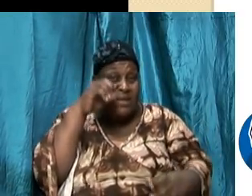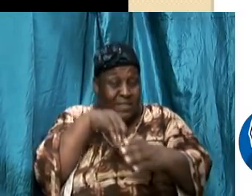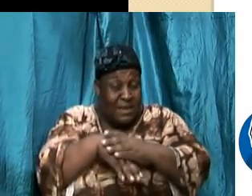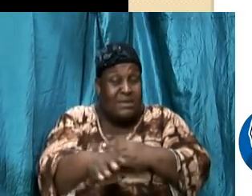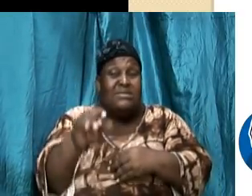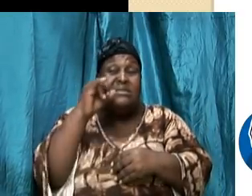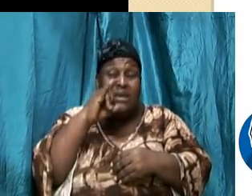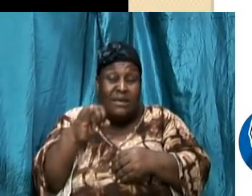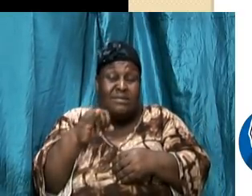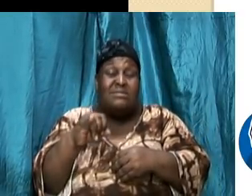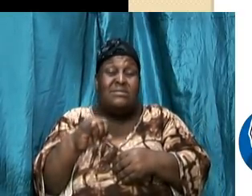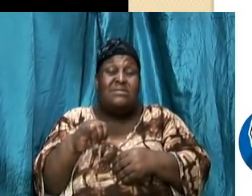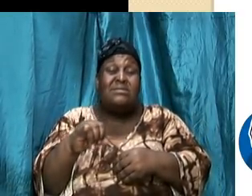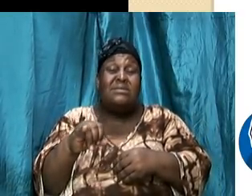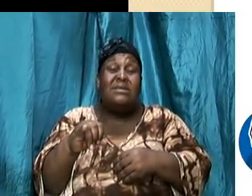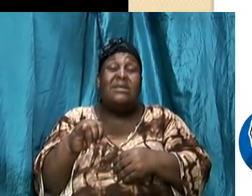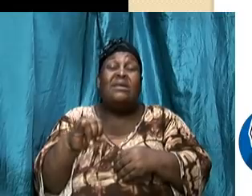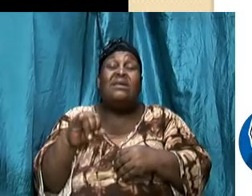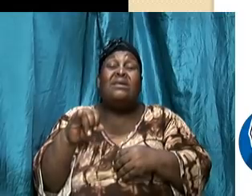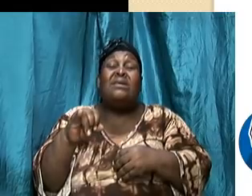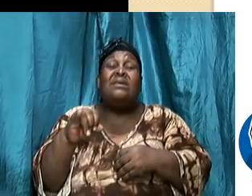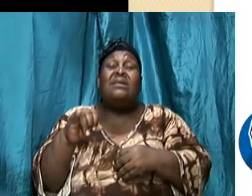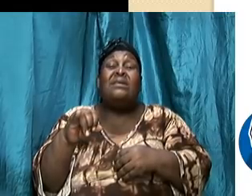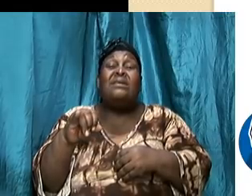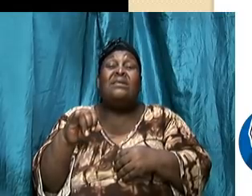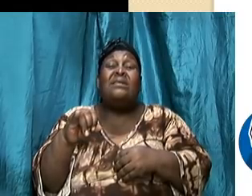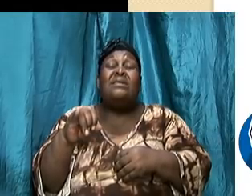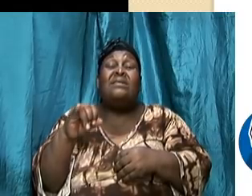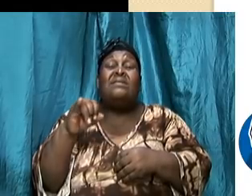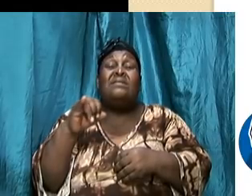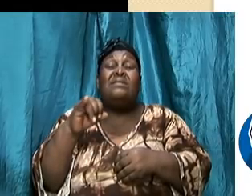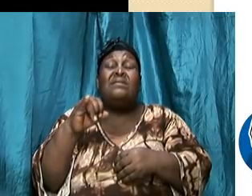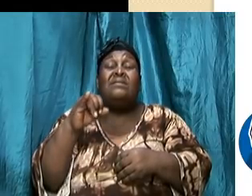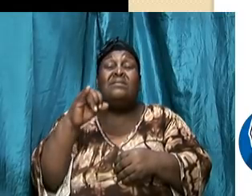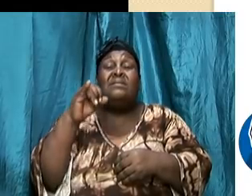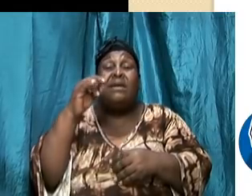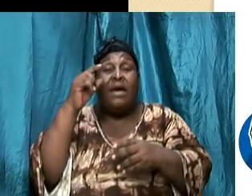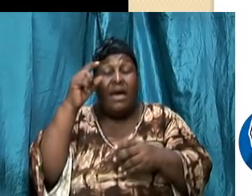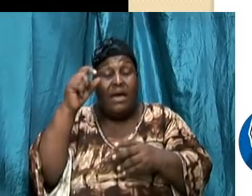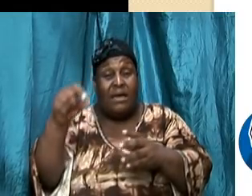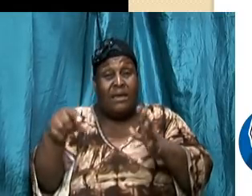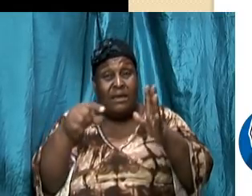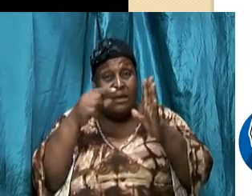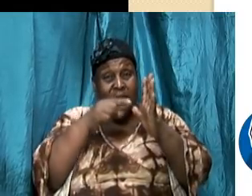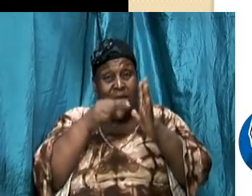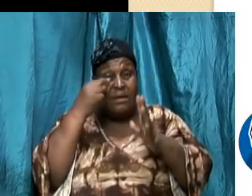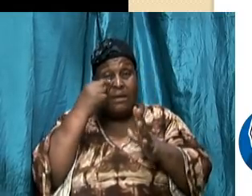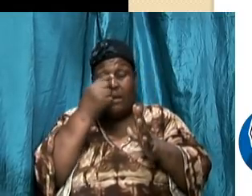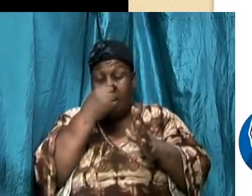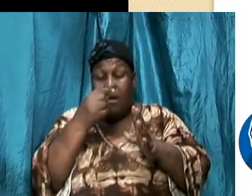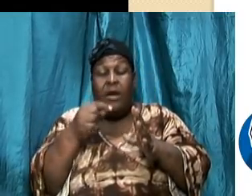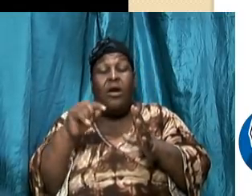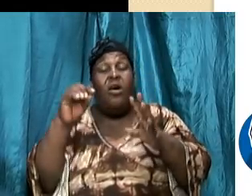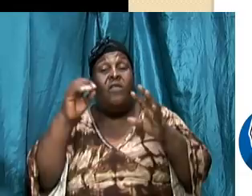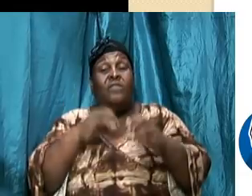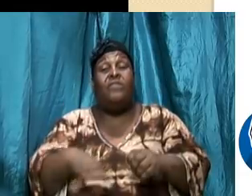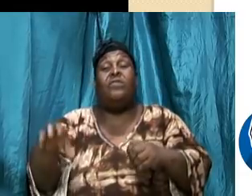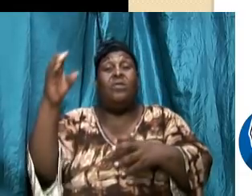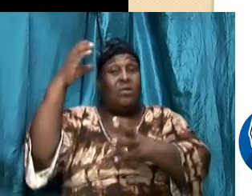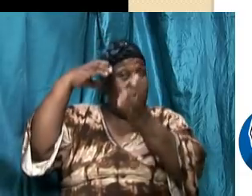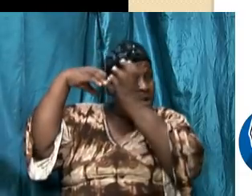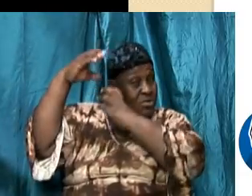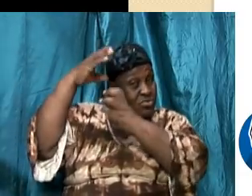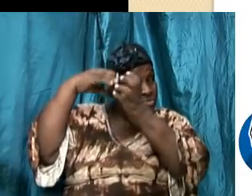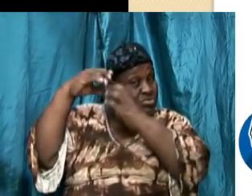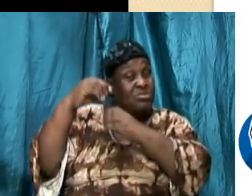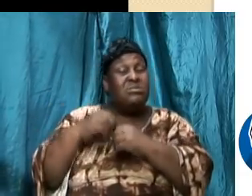born our control system so to speak it is with the mind that we serve God so you can be clear that Satan is going